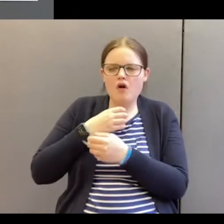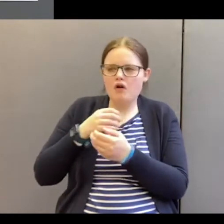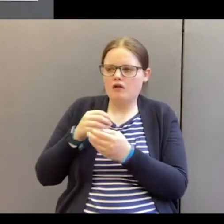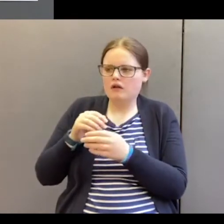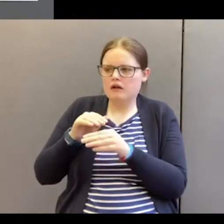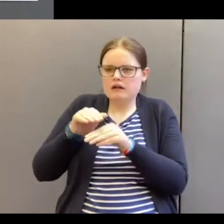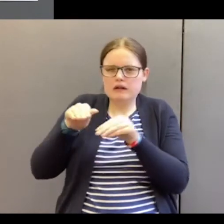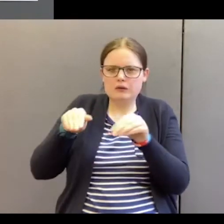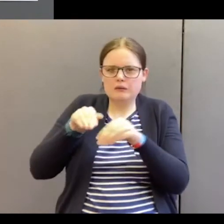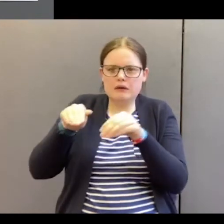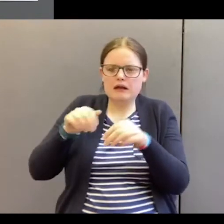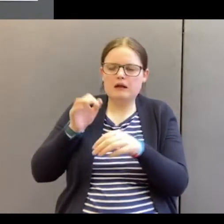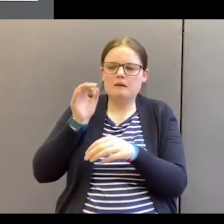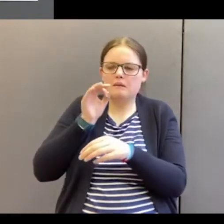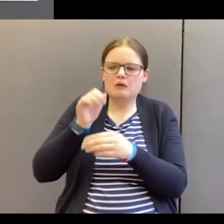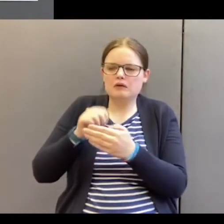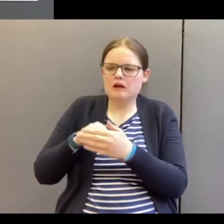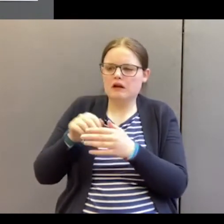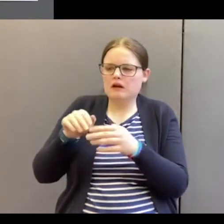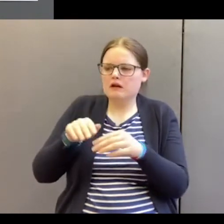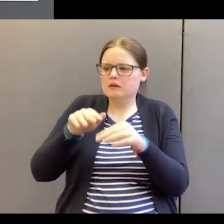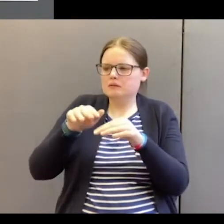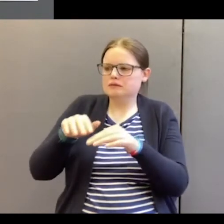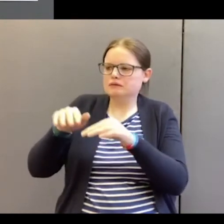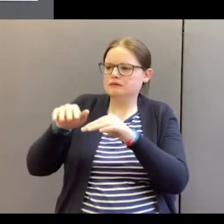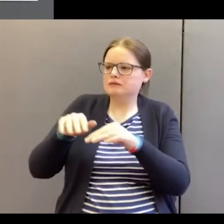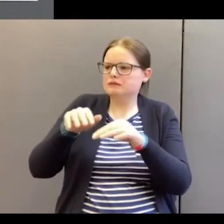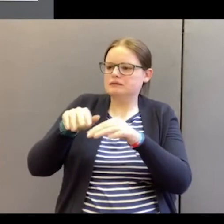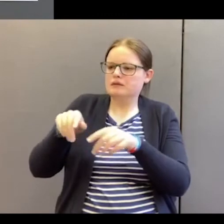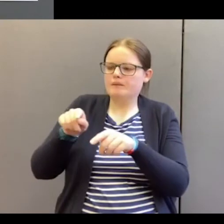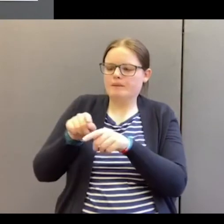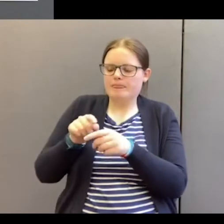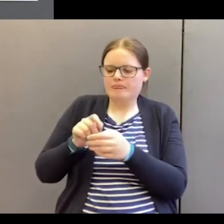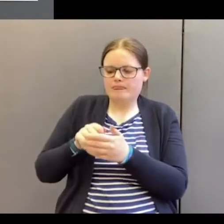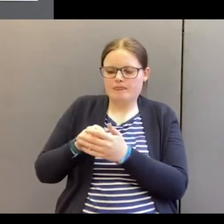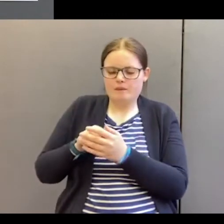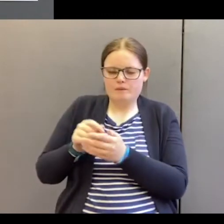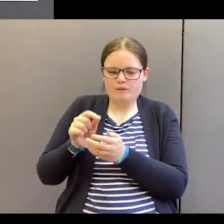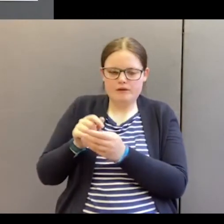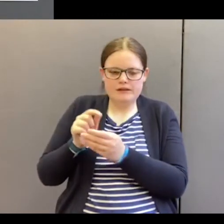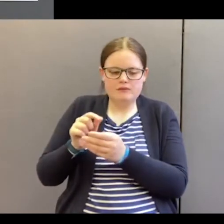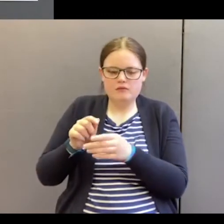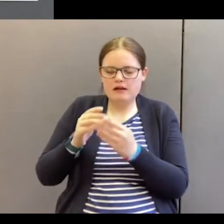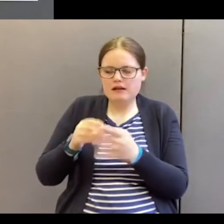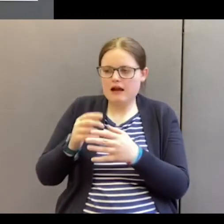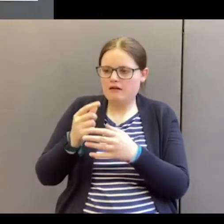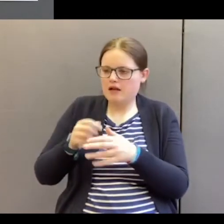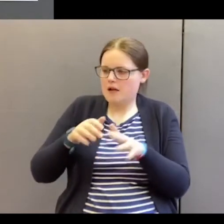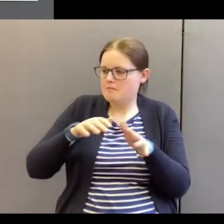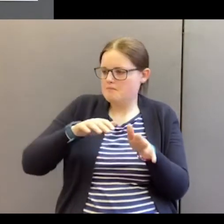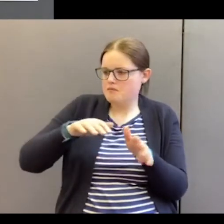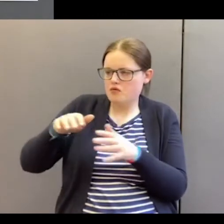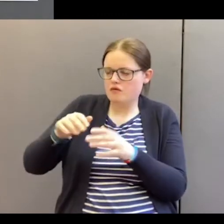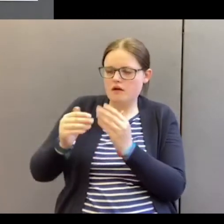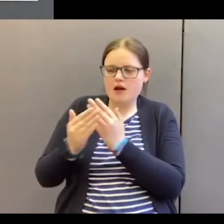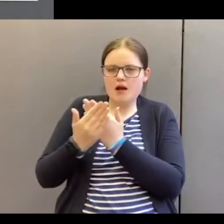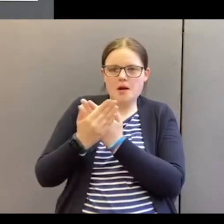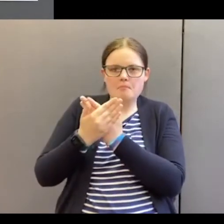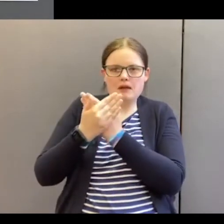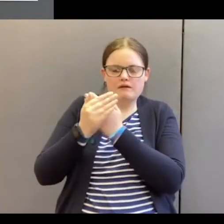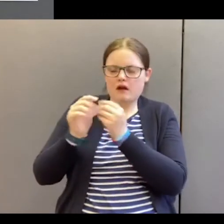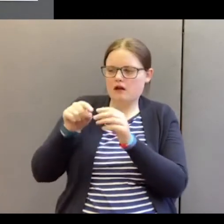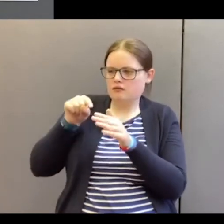water, floating, like an amoeba, but now I can move, the butterfly flies,